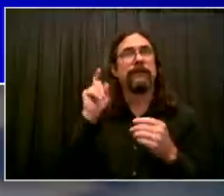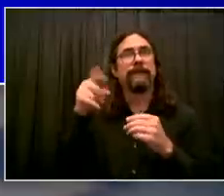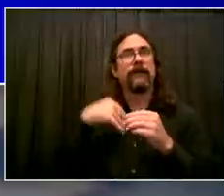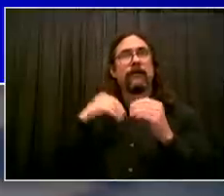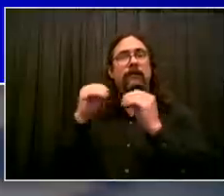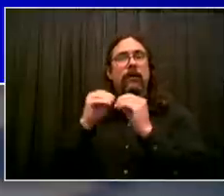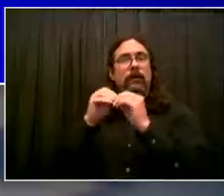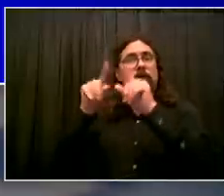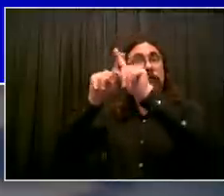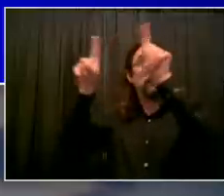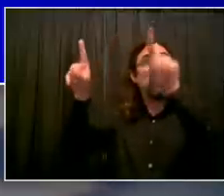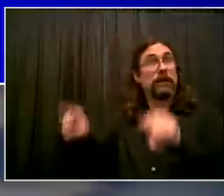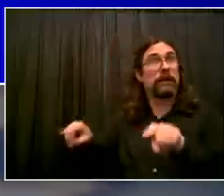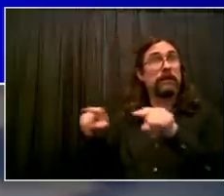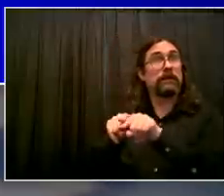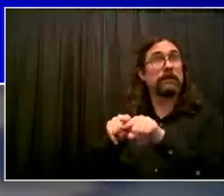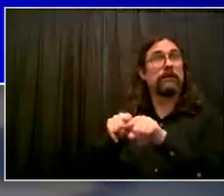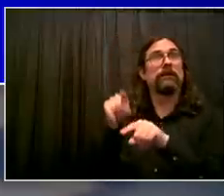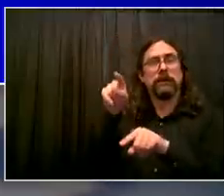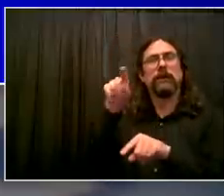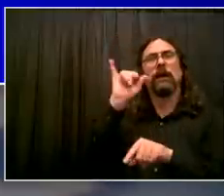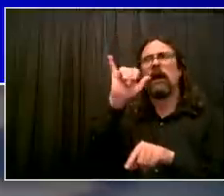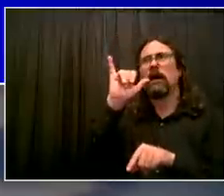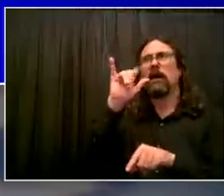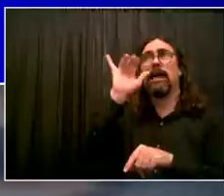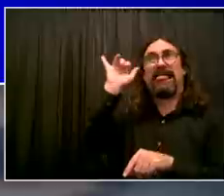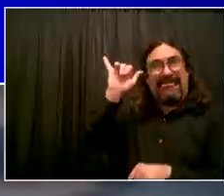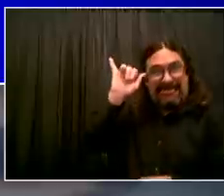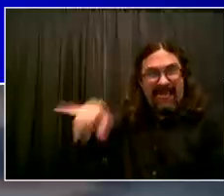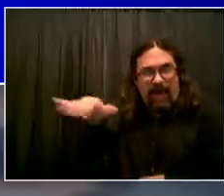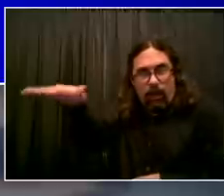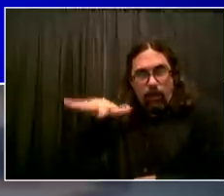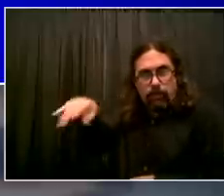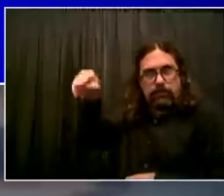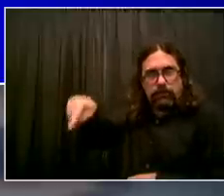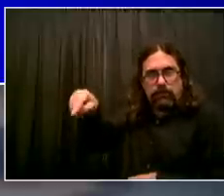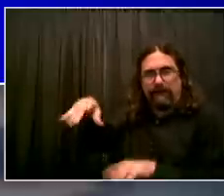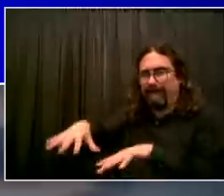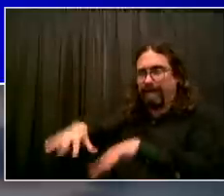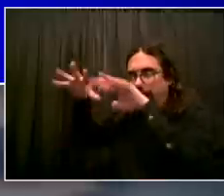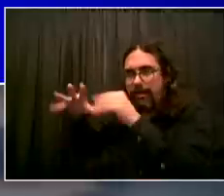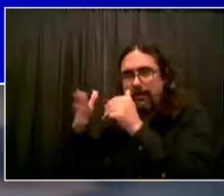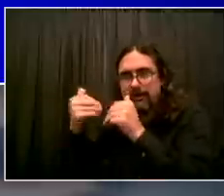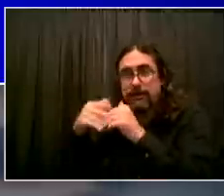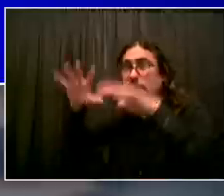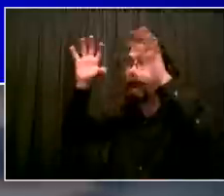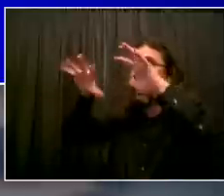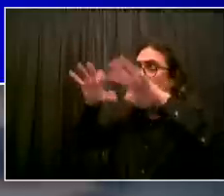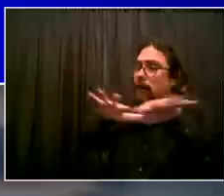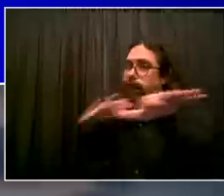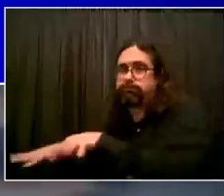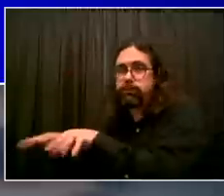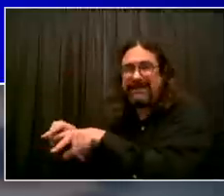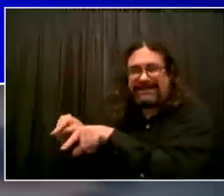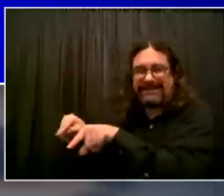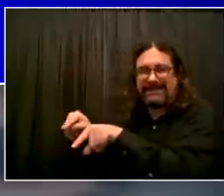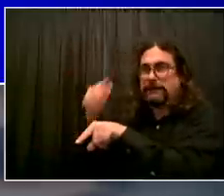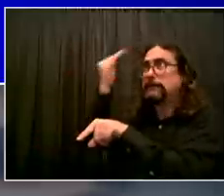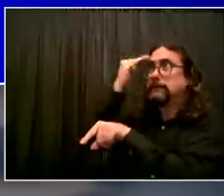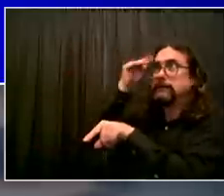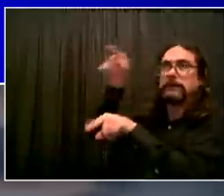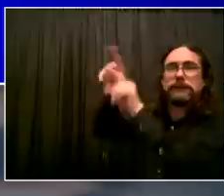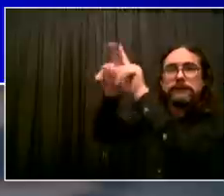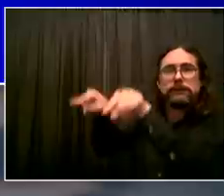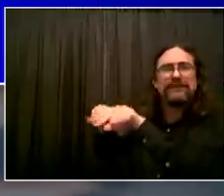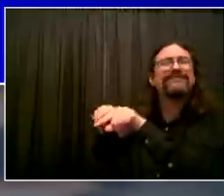evacuation preparation. We're going to be going door-to-door to prepare people for the possibility that there will be evacuations in the future. We're going to be talking about